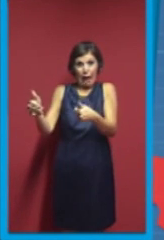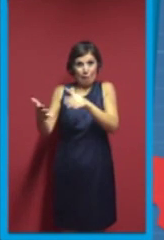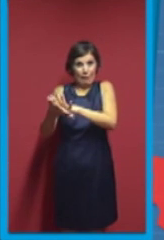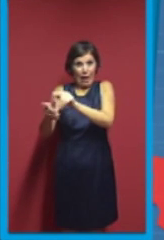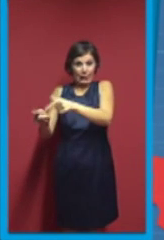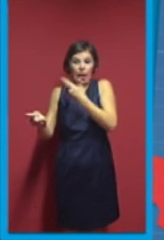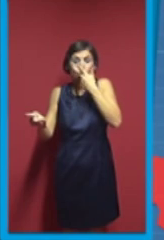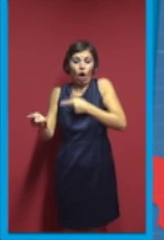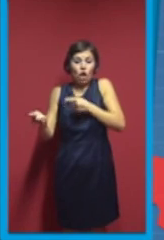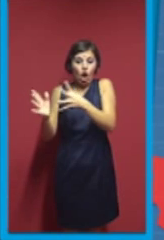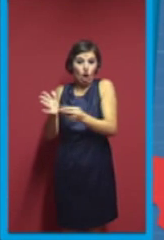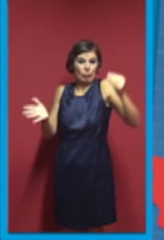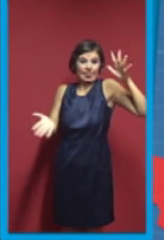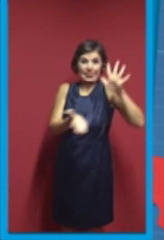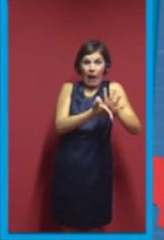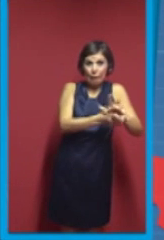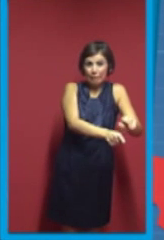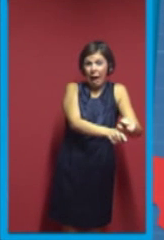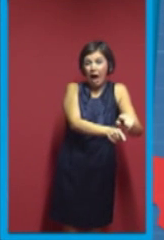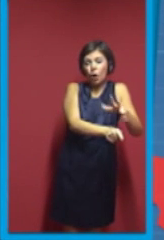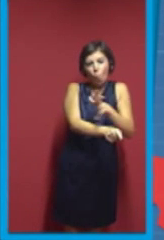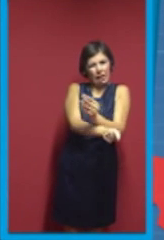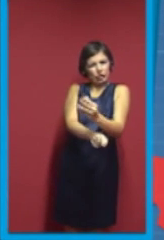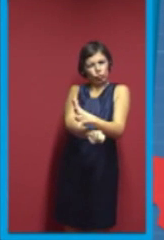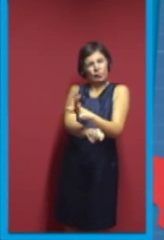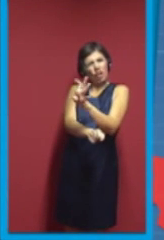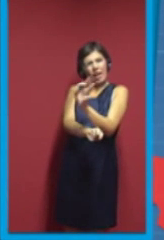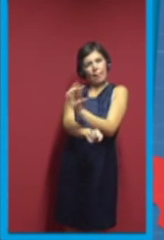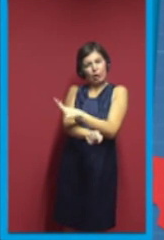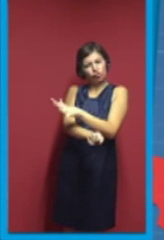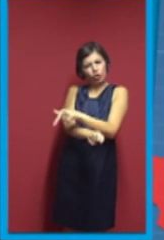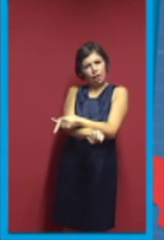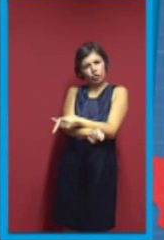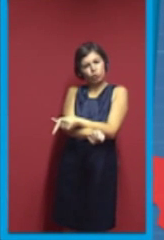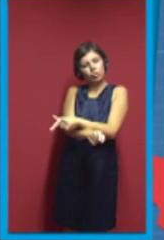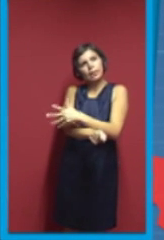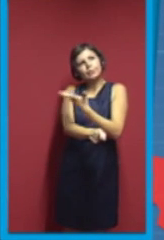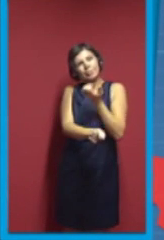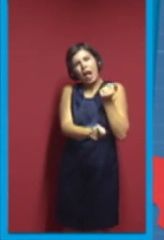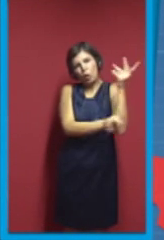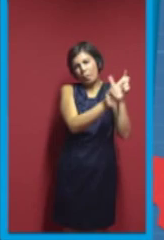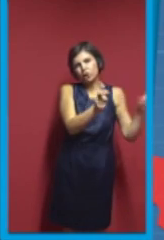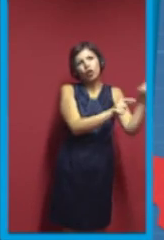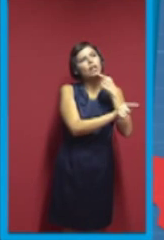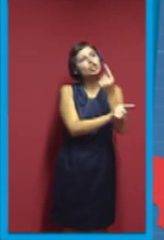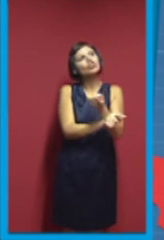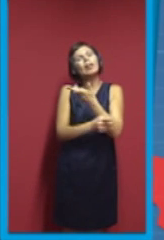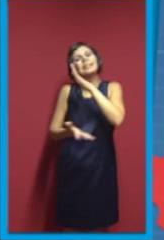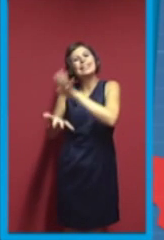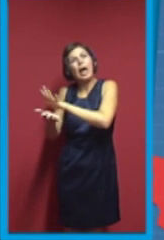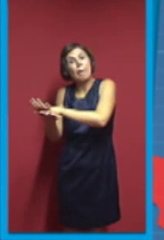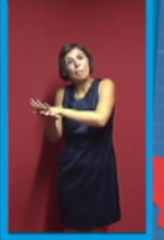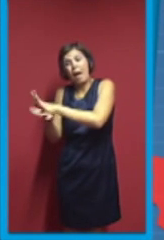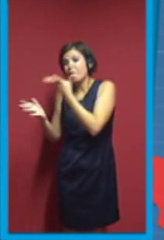question, why we don't have printed ones, but we do. Unfortunately, it takes around